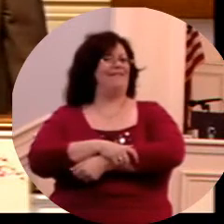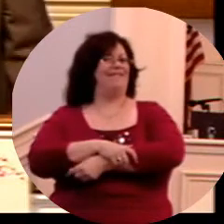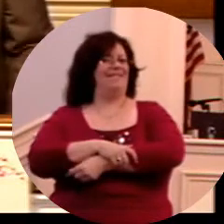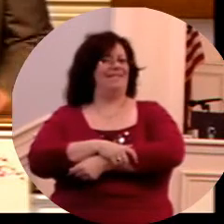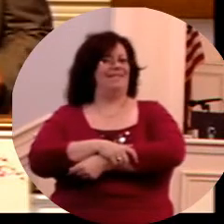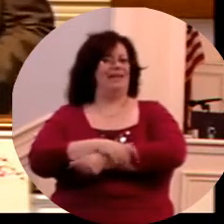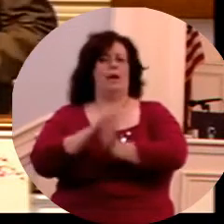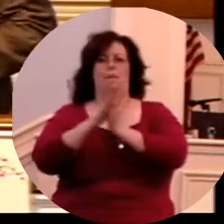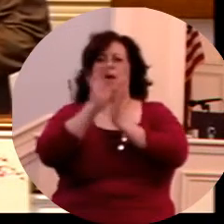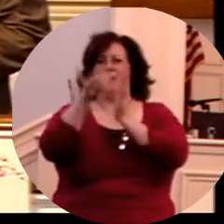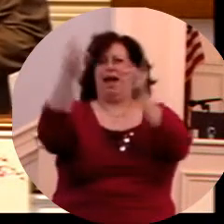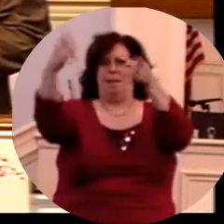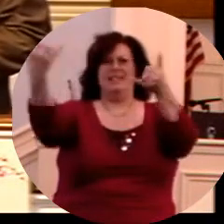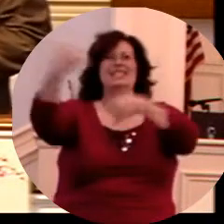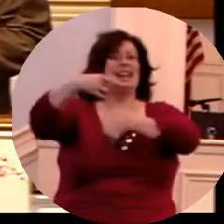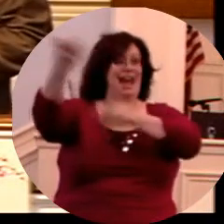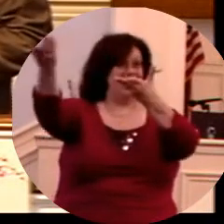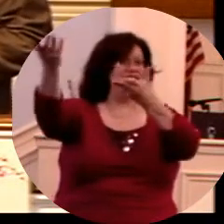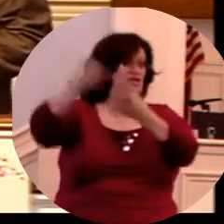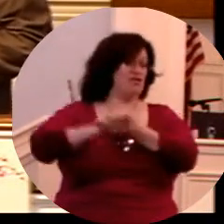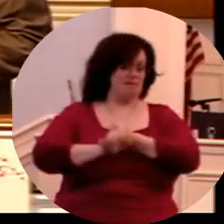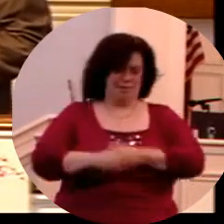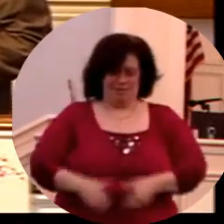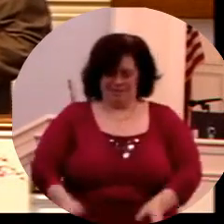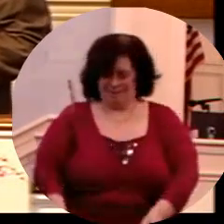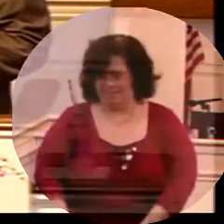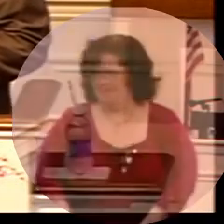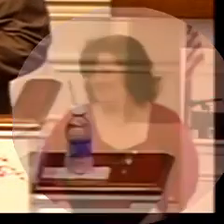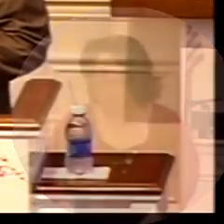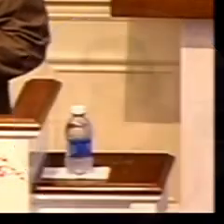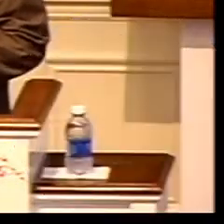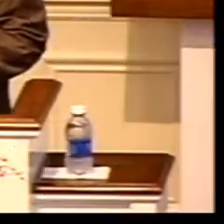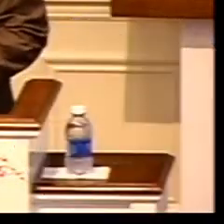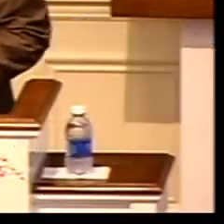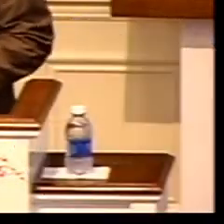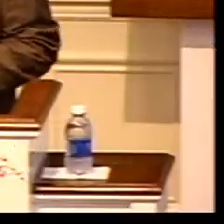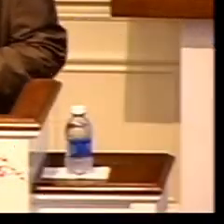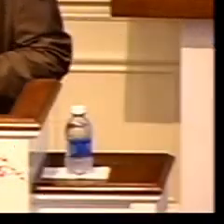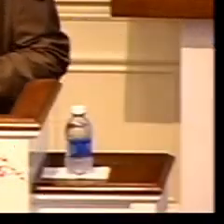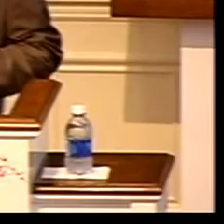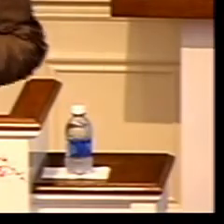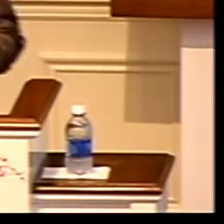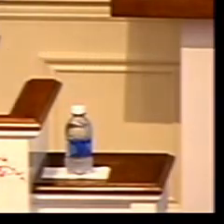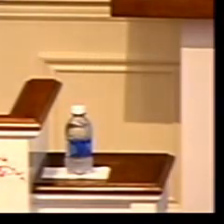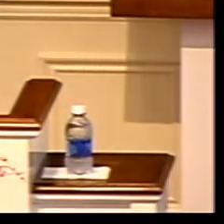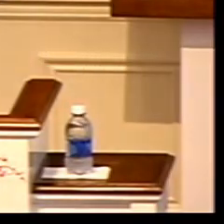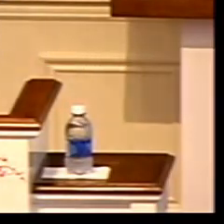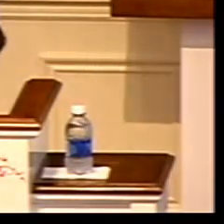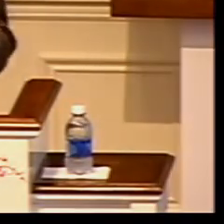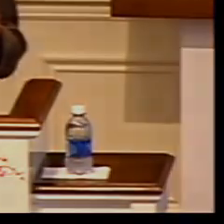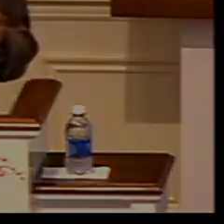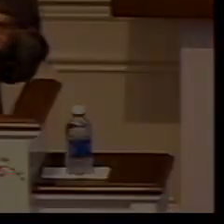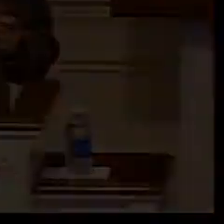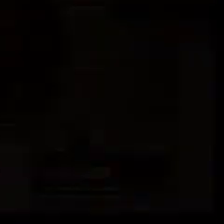Oh, let's pray for that today, in these days that God will give us that today. Let's bow our heads. Thank you for your attention. I appreciate it. Thank